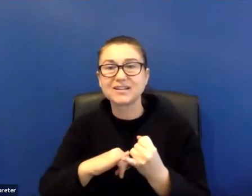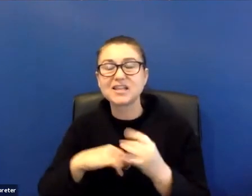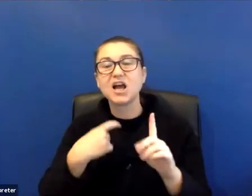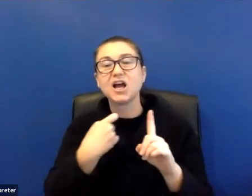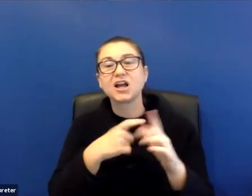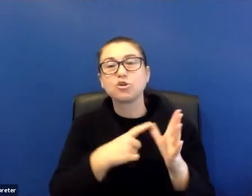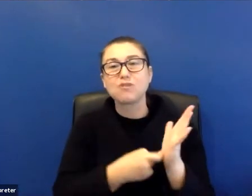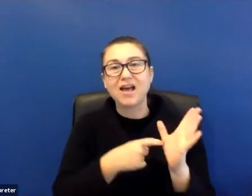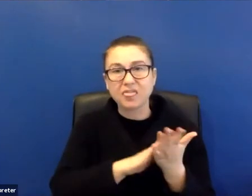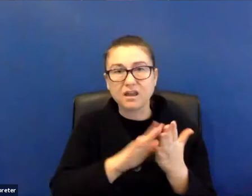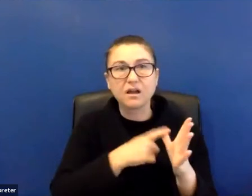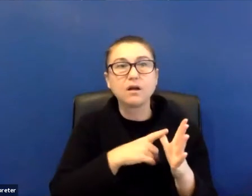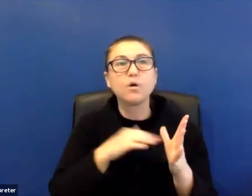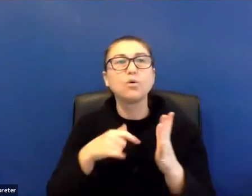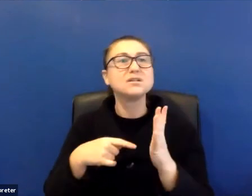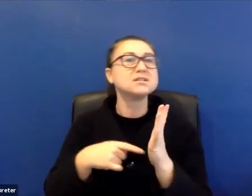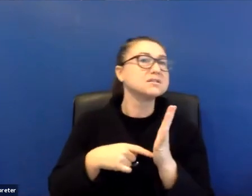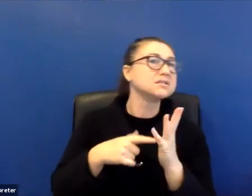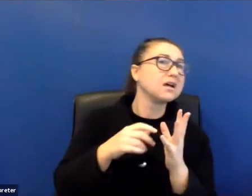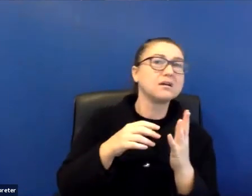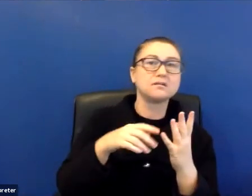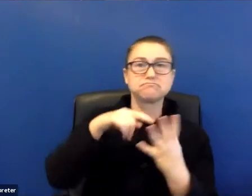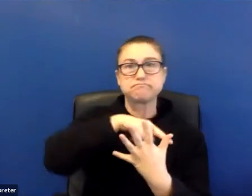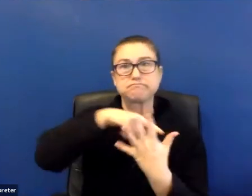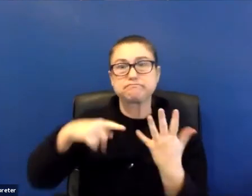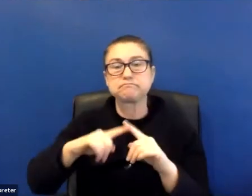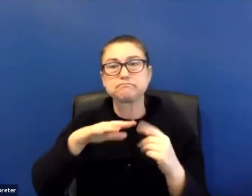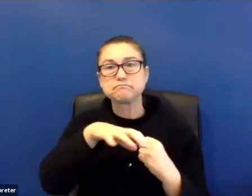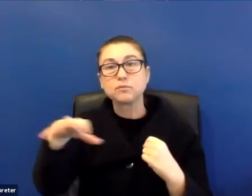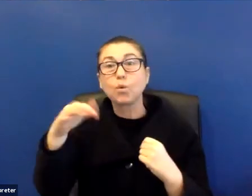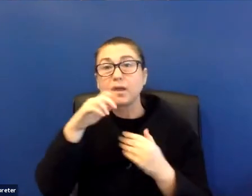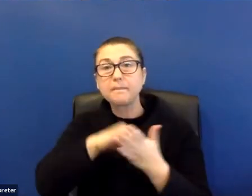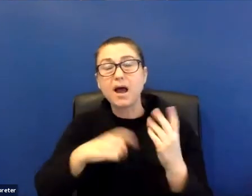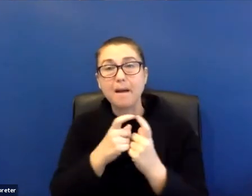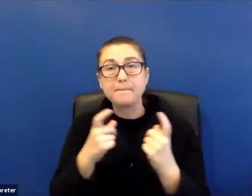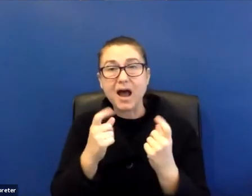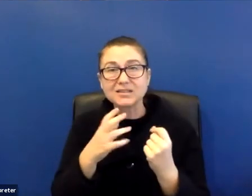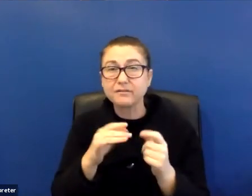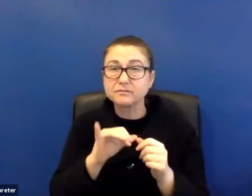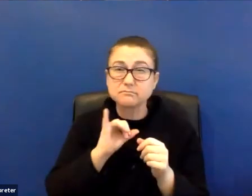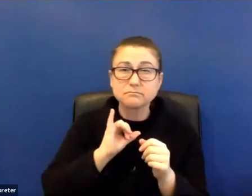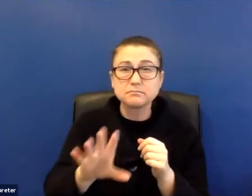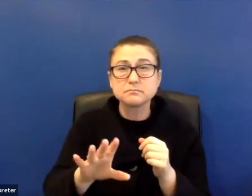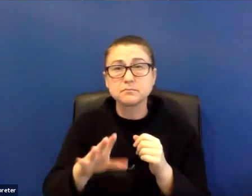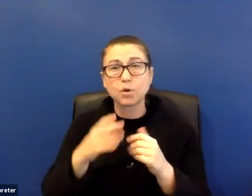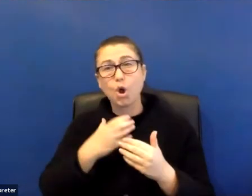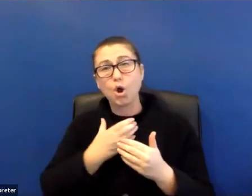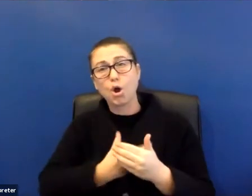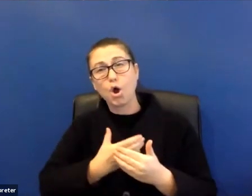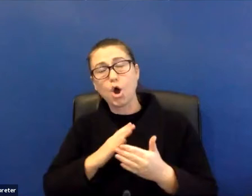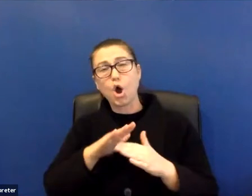and Lobethel, or you can grab a digital pass and watch three days of amazing art and conversation in the comfort of your own home.